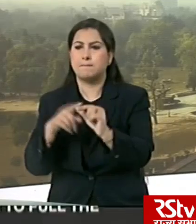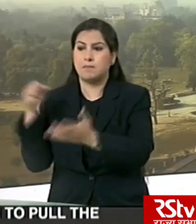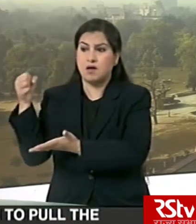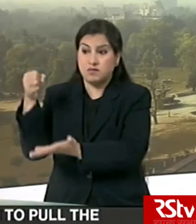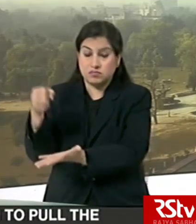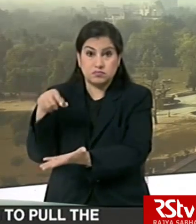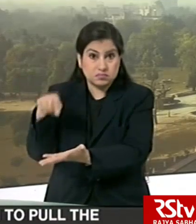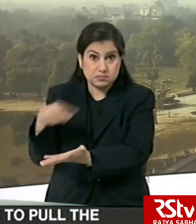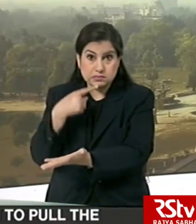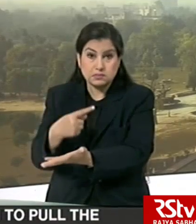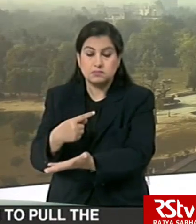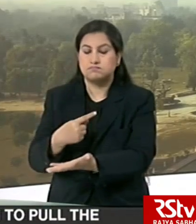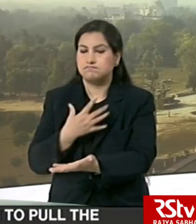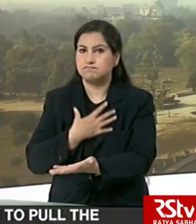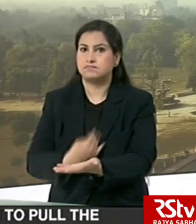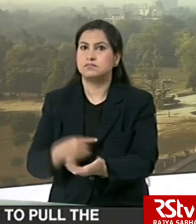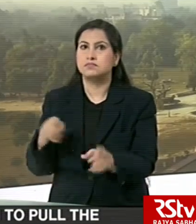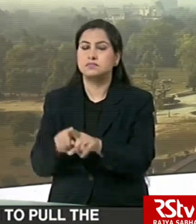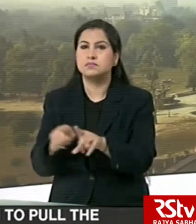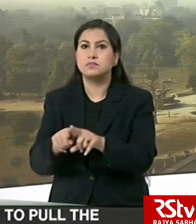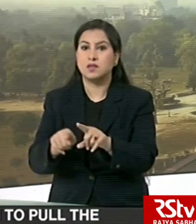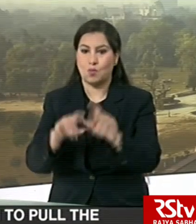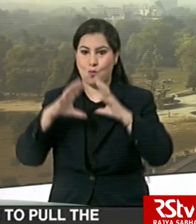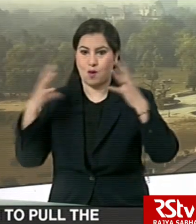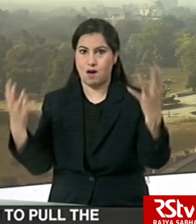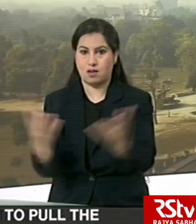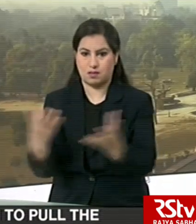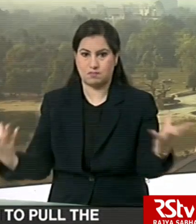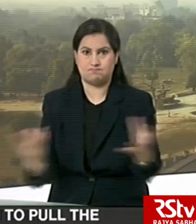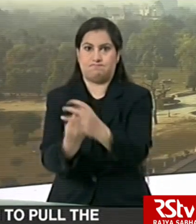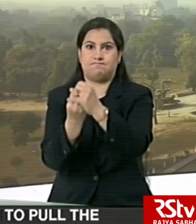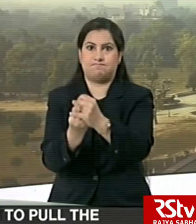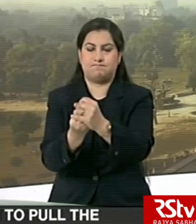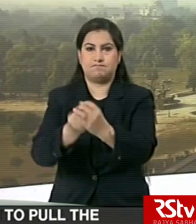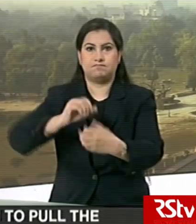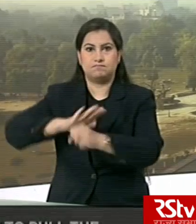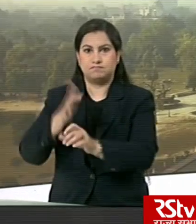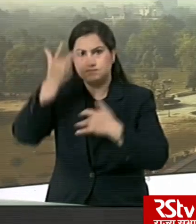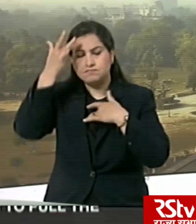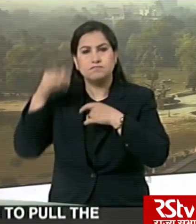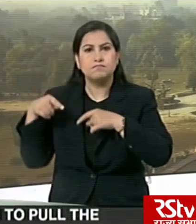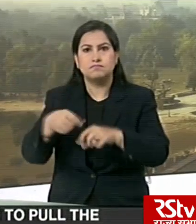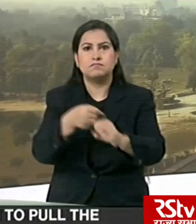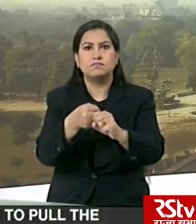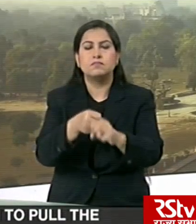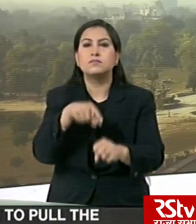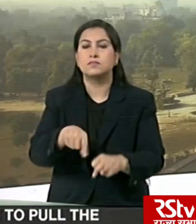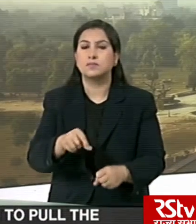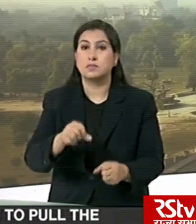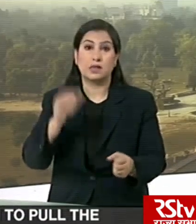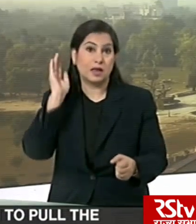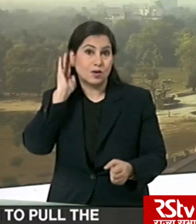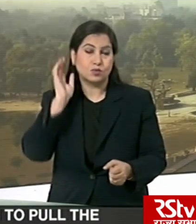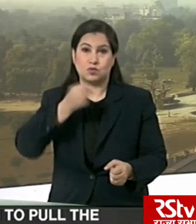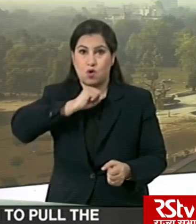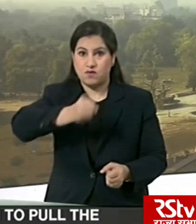agency and called for the world unity to fight the coronavirus pandemic. Addressing a news conference, the